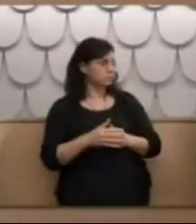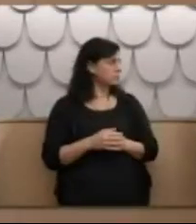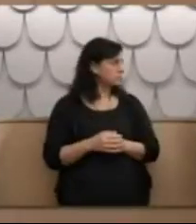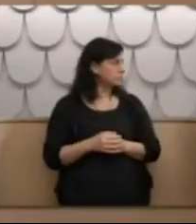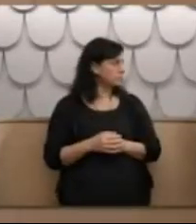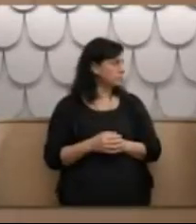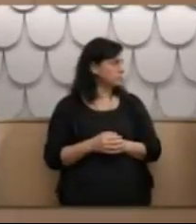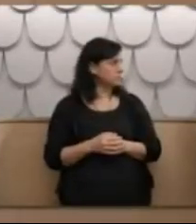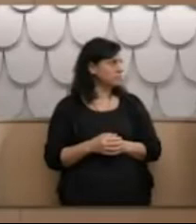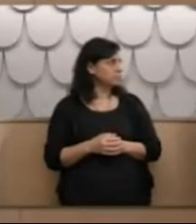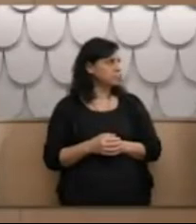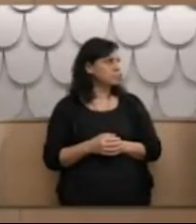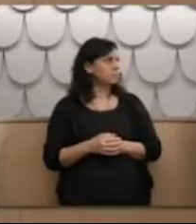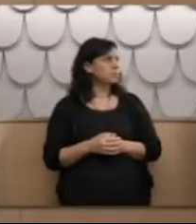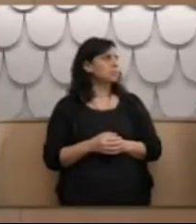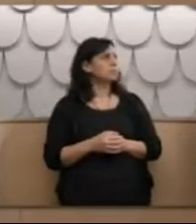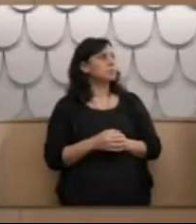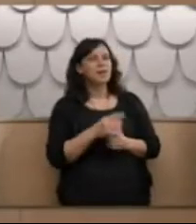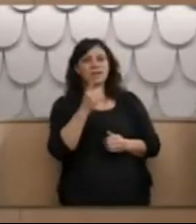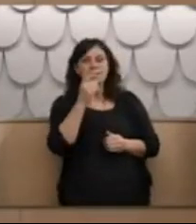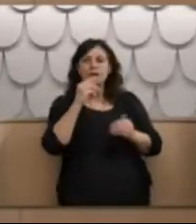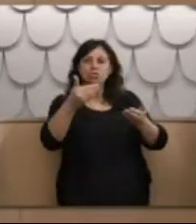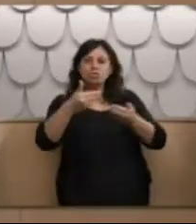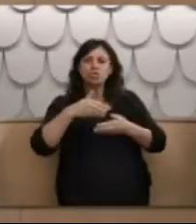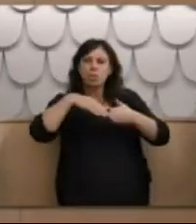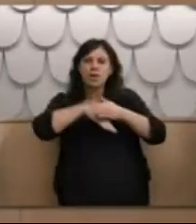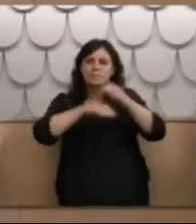possible to bring this up or are you having trouble? Ah.